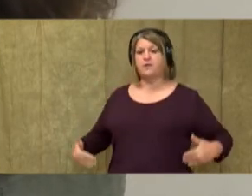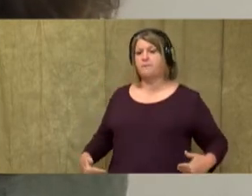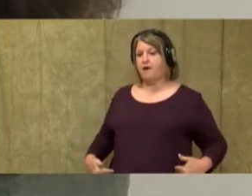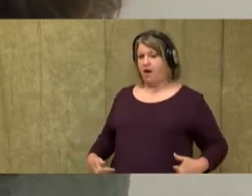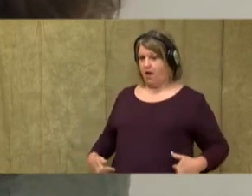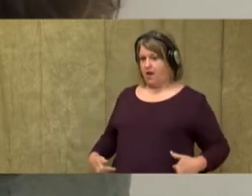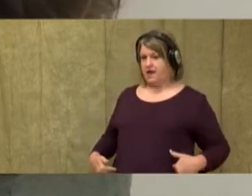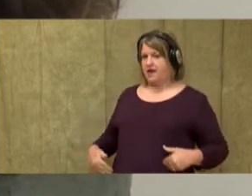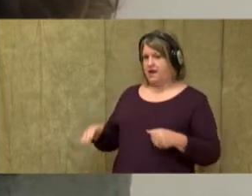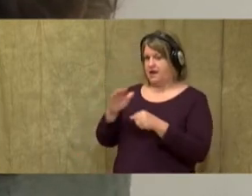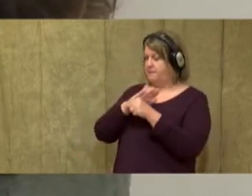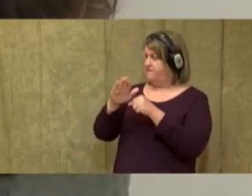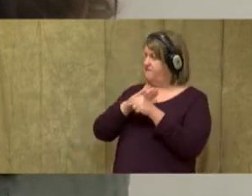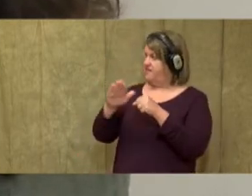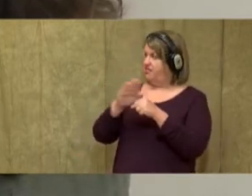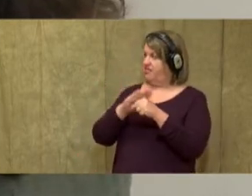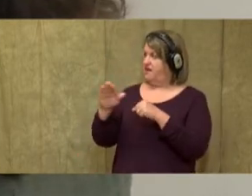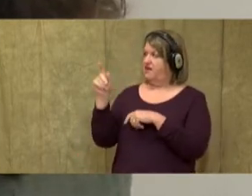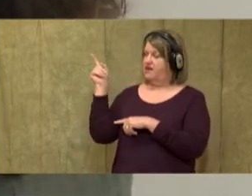black.